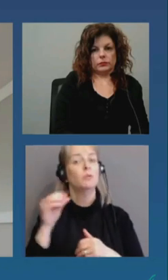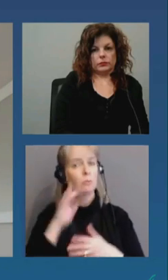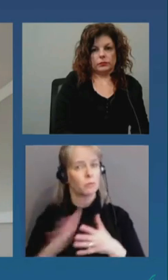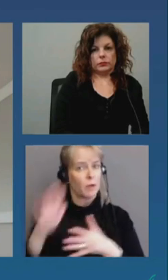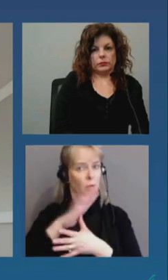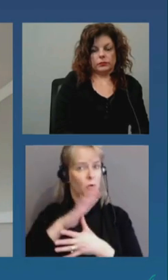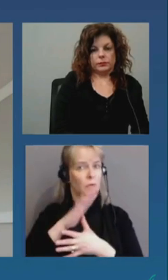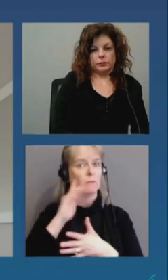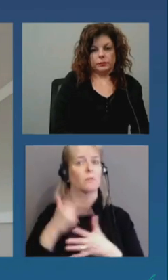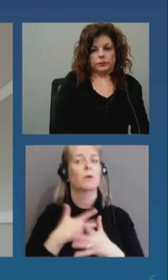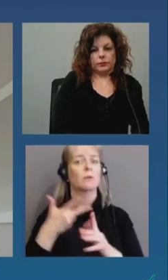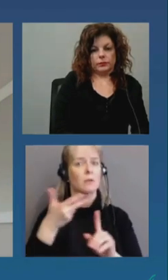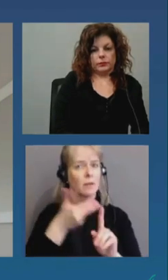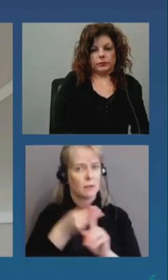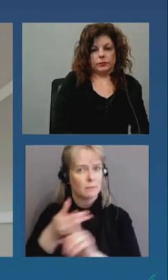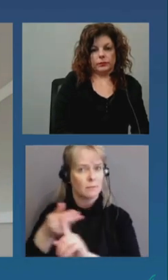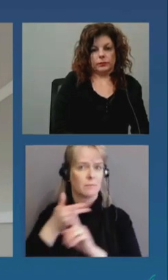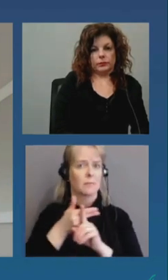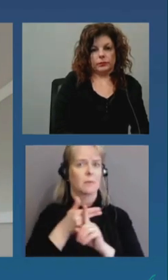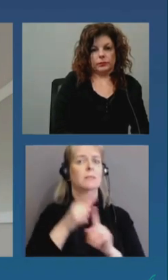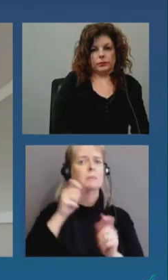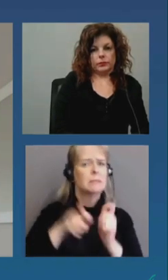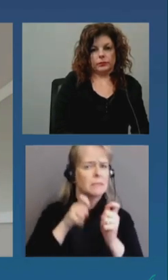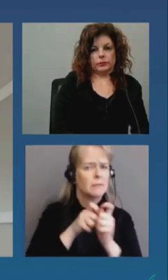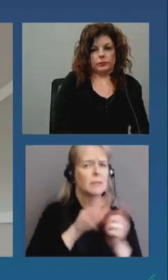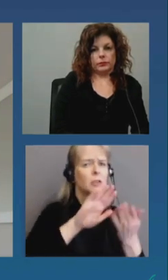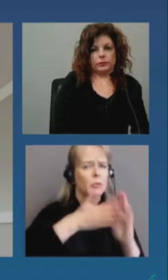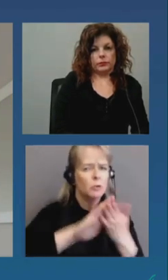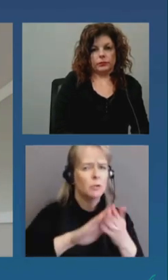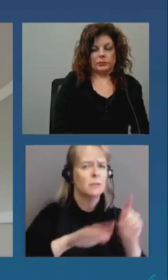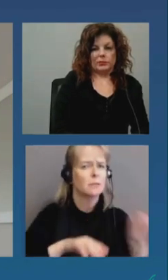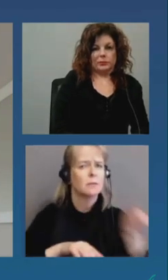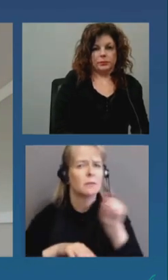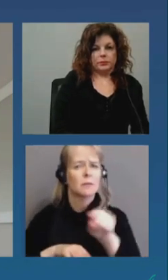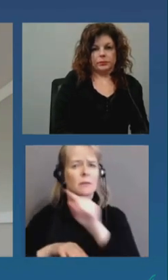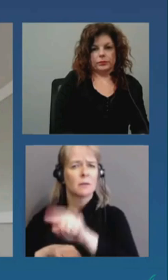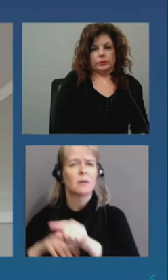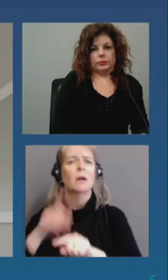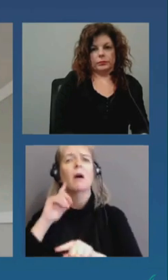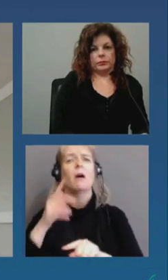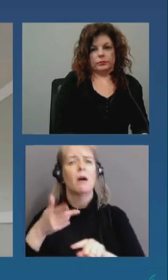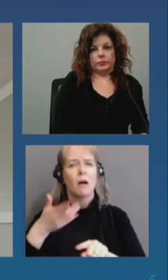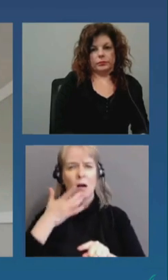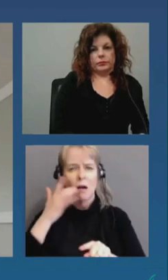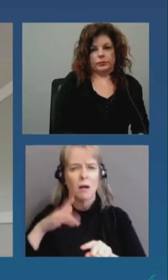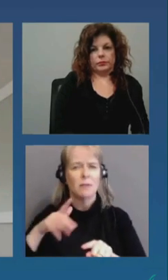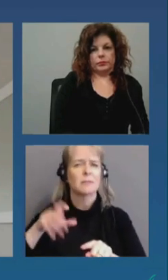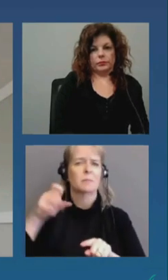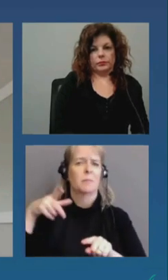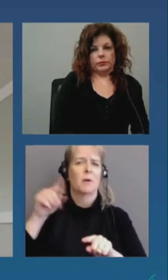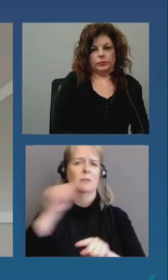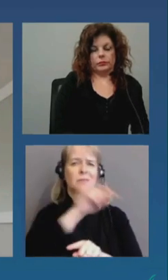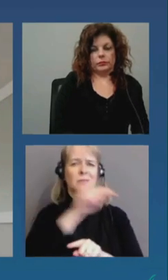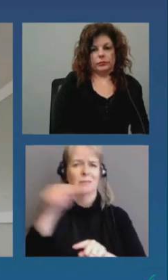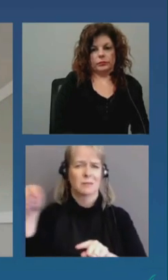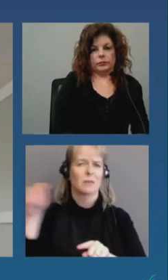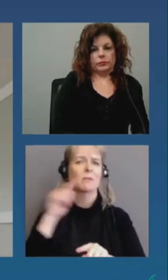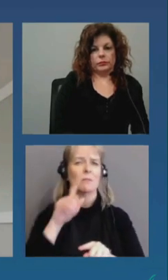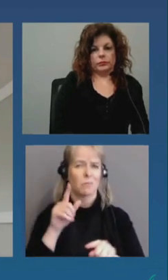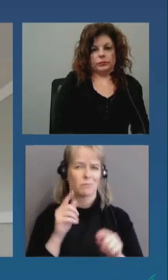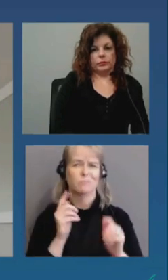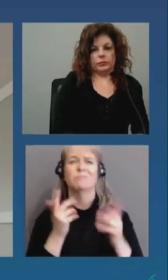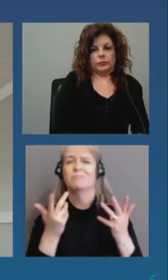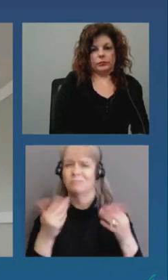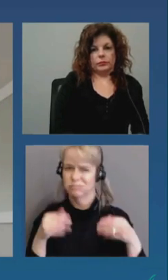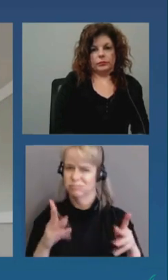ultimately where we're going to be able to best protect people um and and we we know that the interest is there uh as the